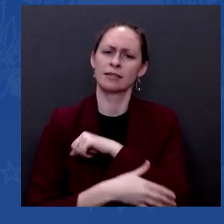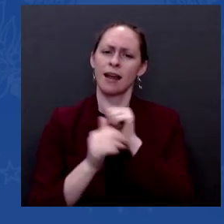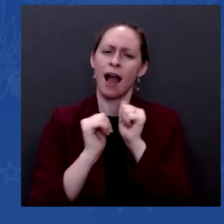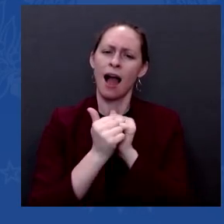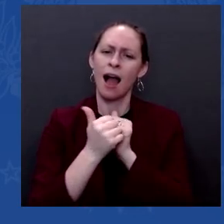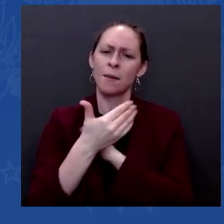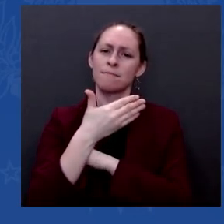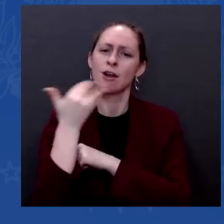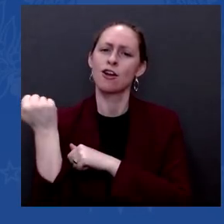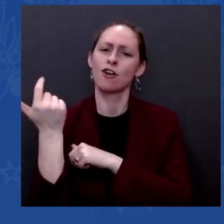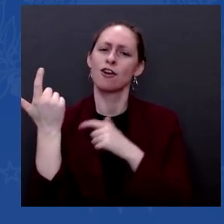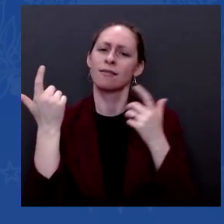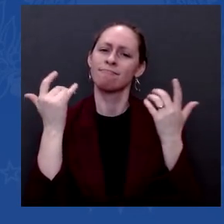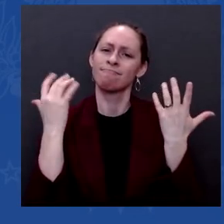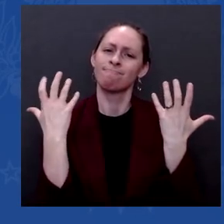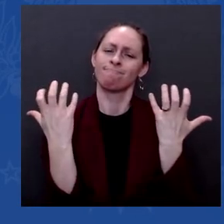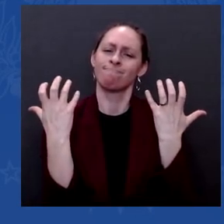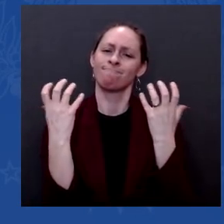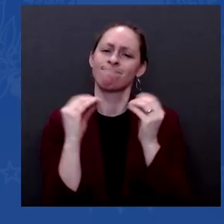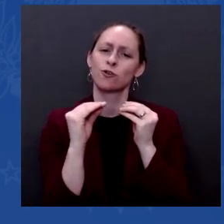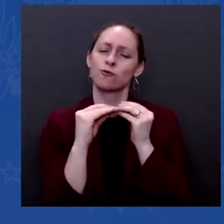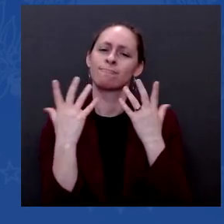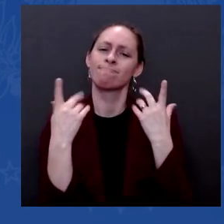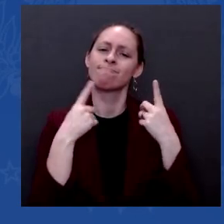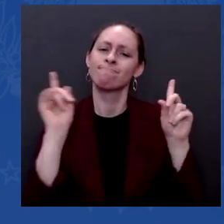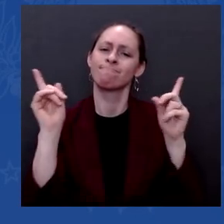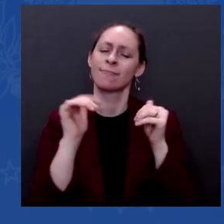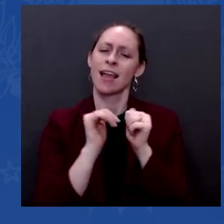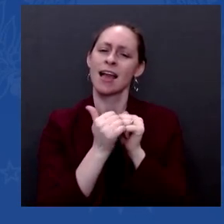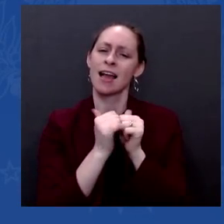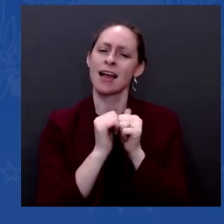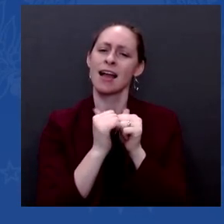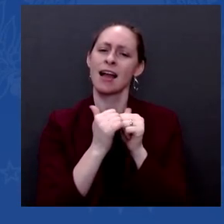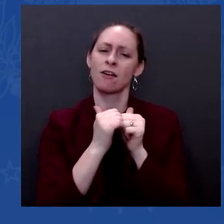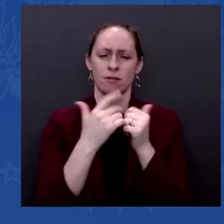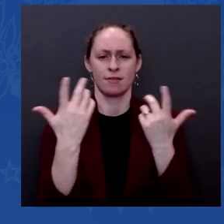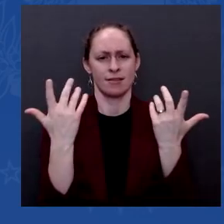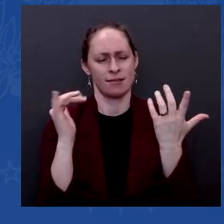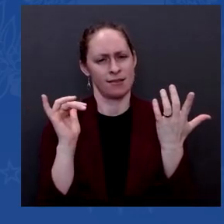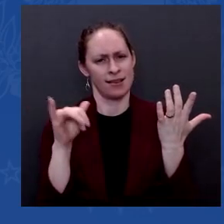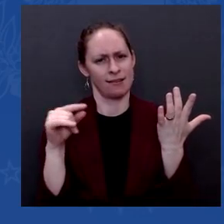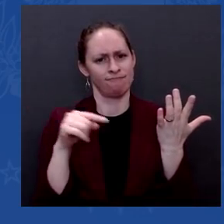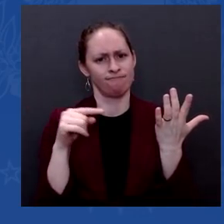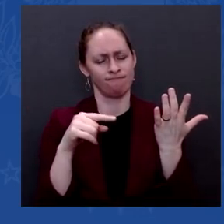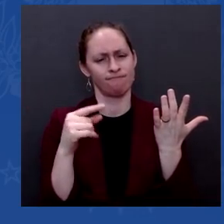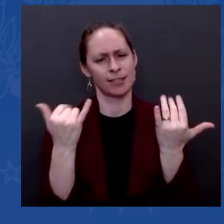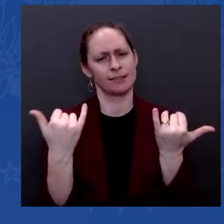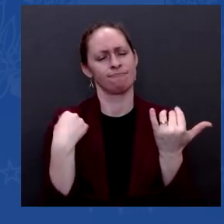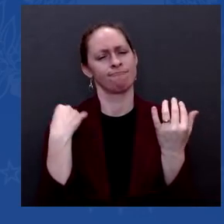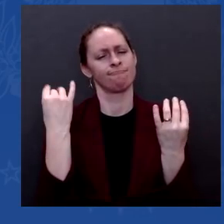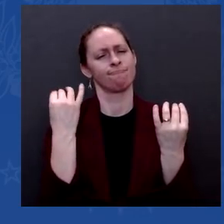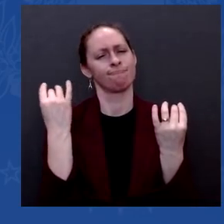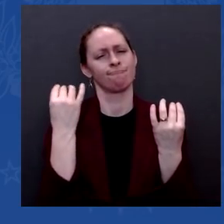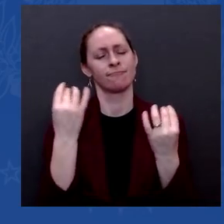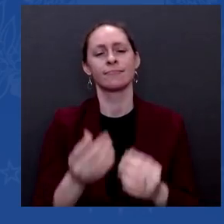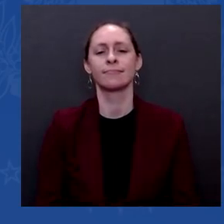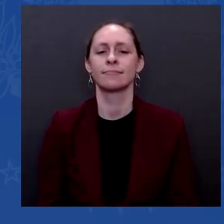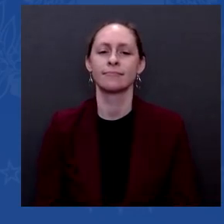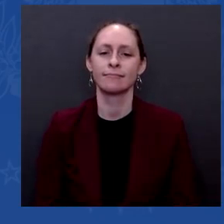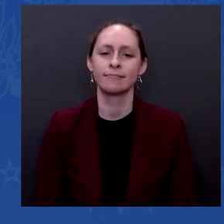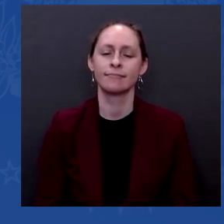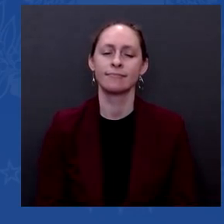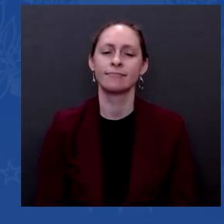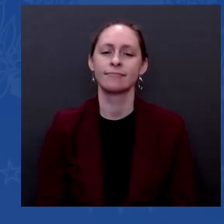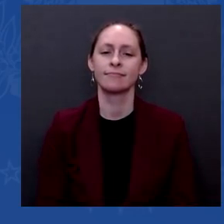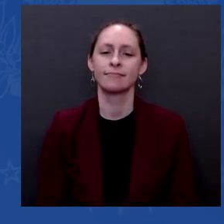country. And even today, you've talked about sort of a different posture with Republicans. And I I wonder if you still think it's possible to do both of